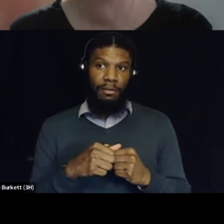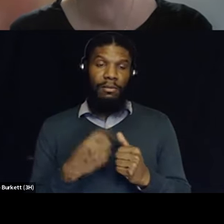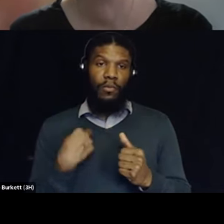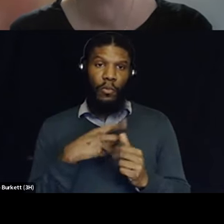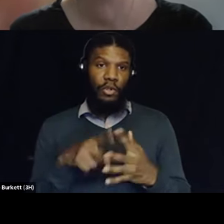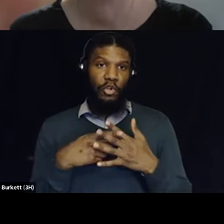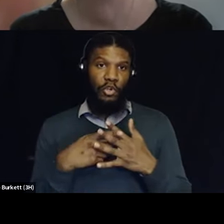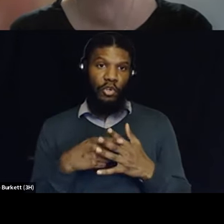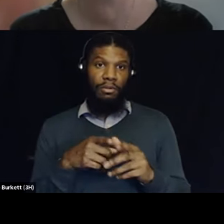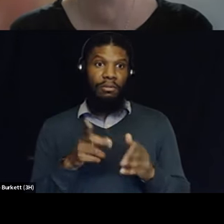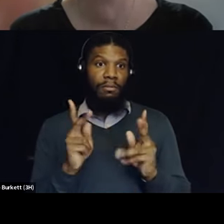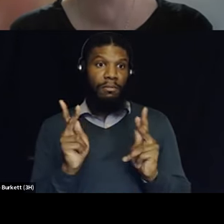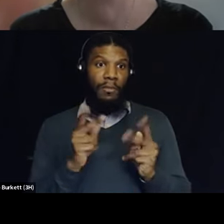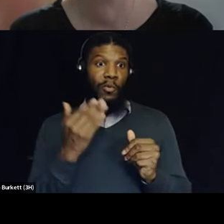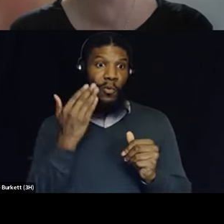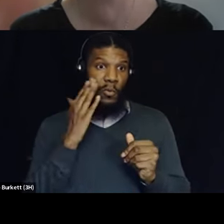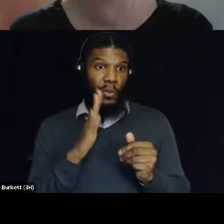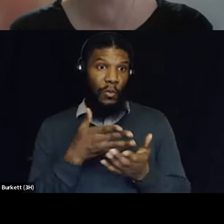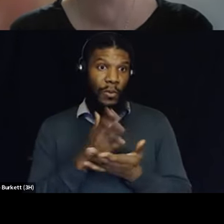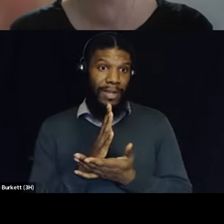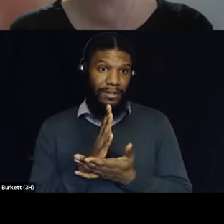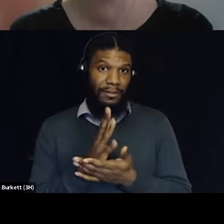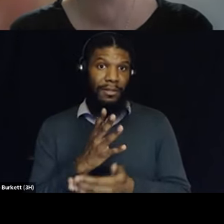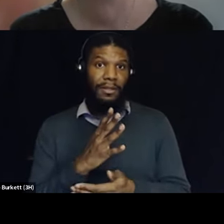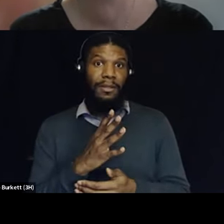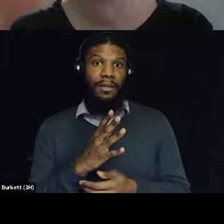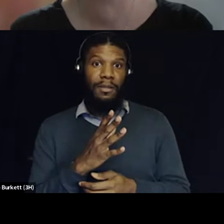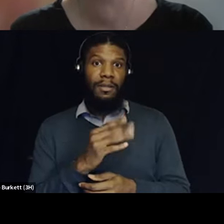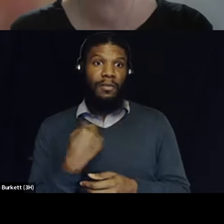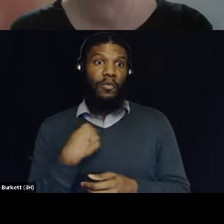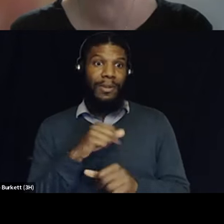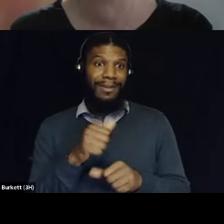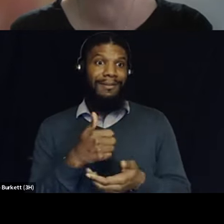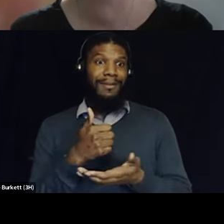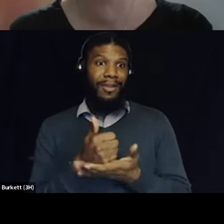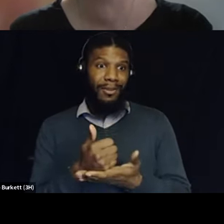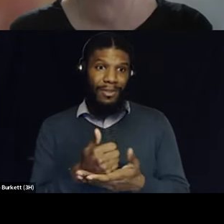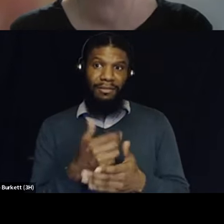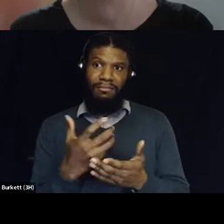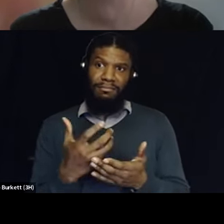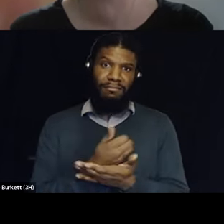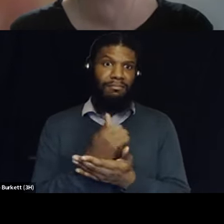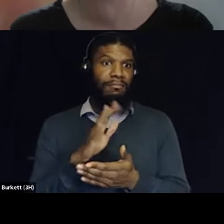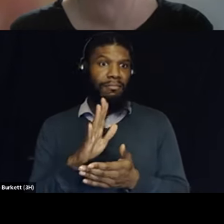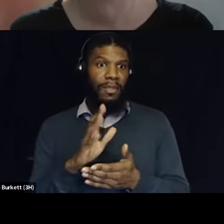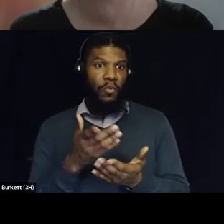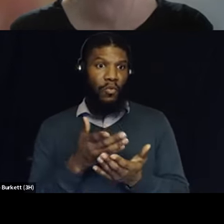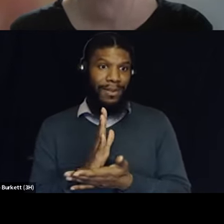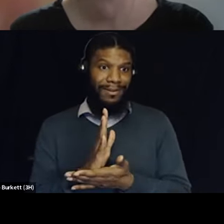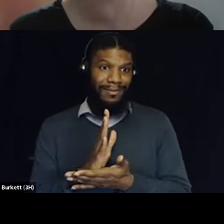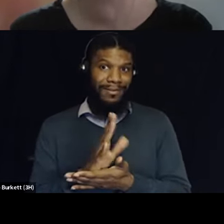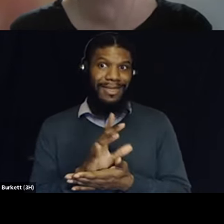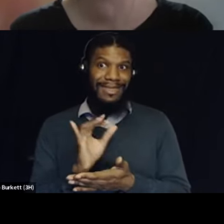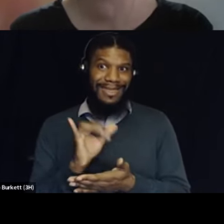people know what their rights are and we can help them um enforce their rights that's a super power